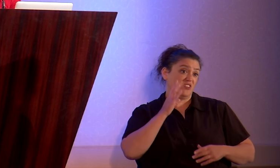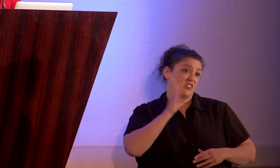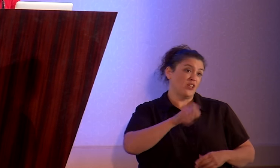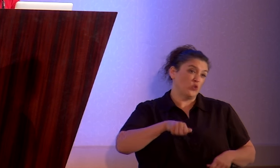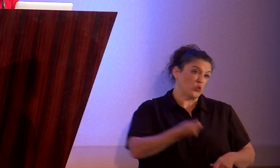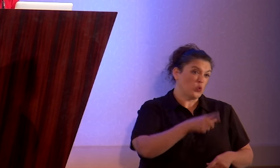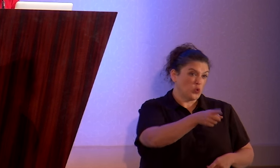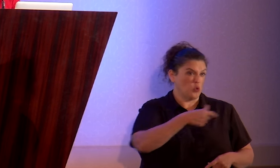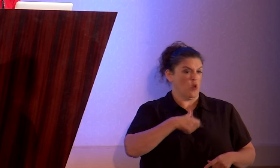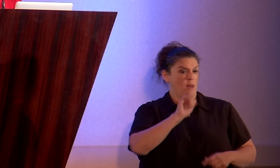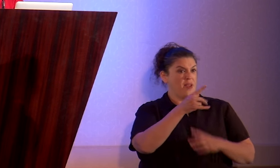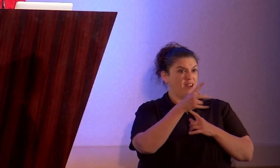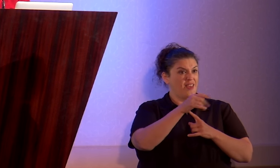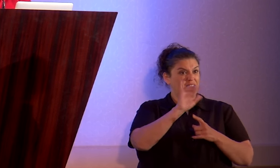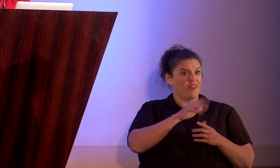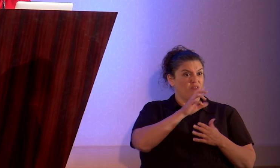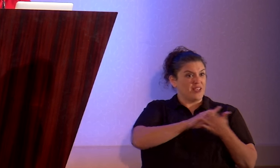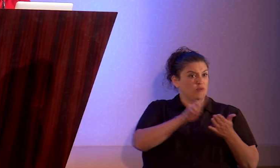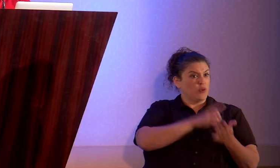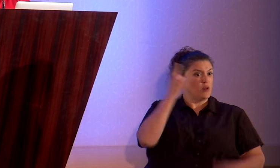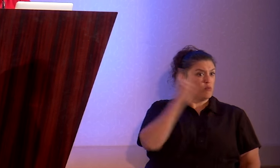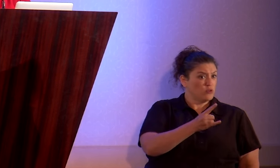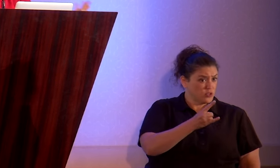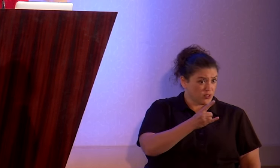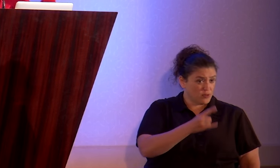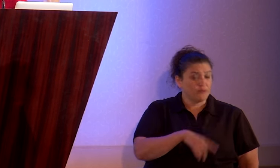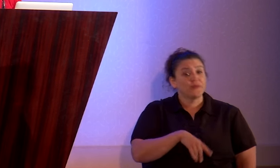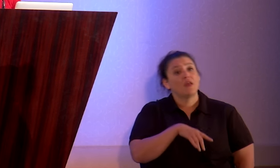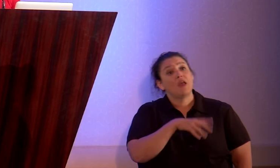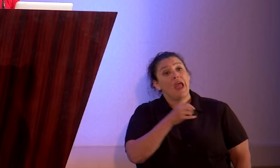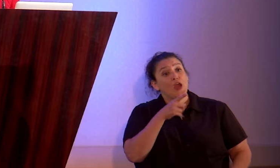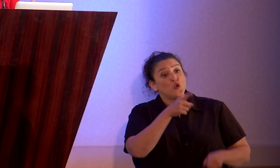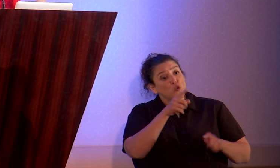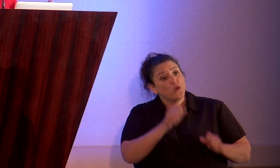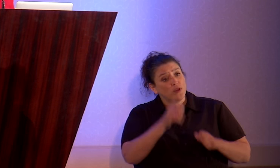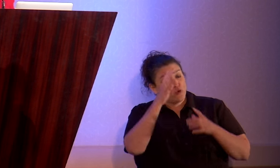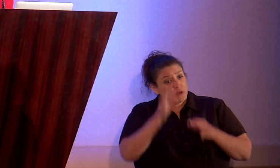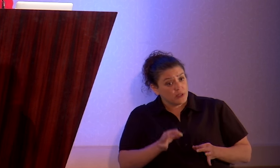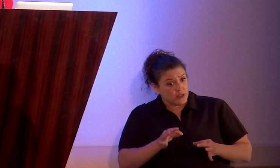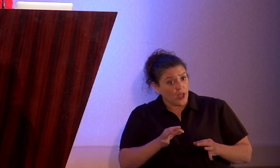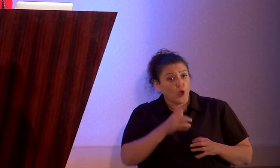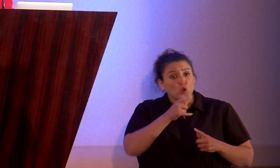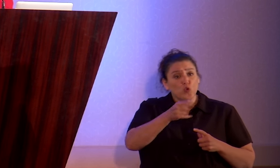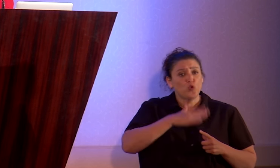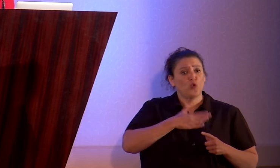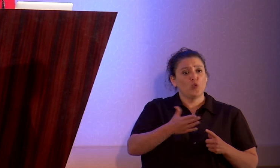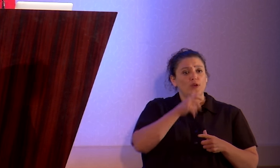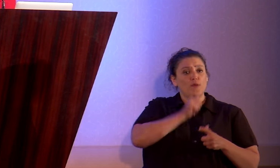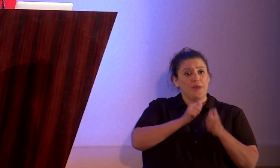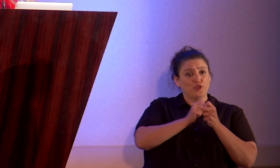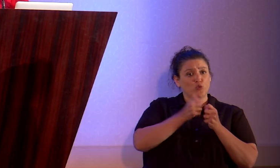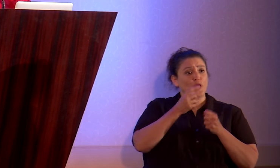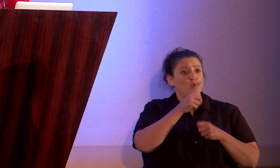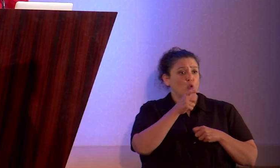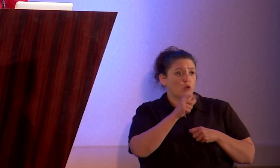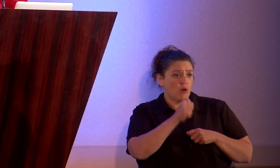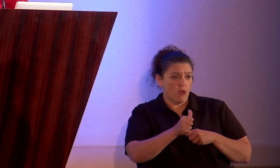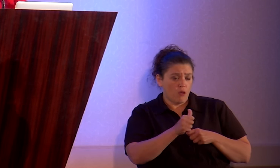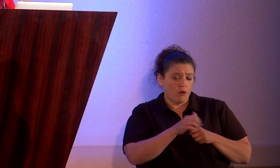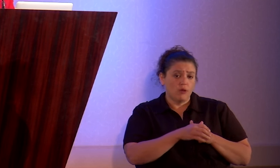an atheist, and that is some totally bigoted bullshit. And you get to decide who you're willing to be patient with and who you're not.